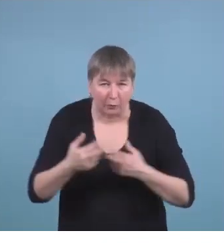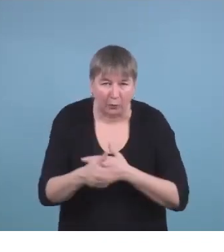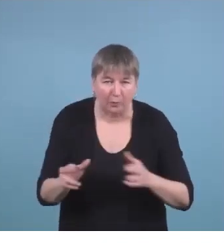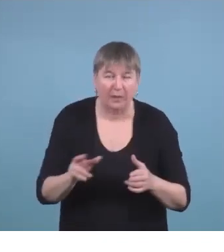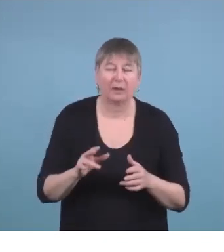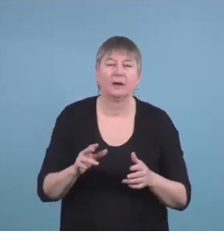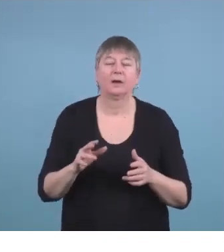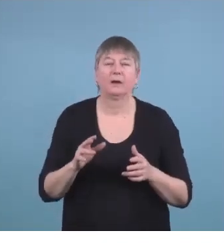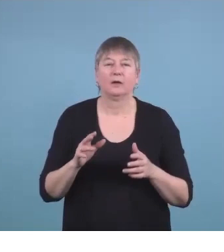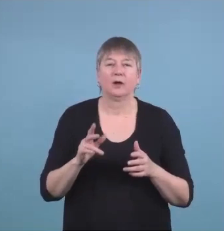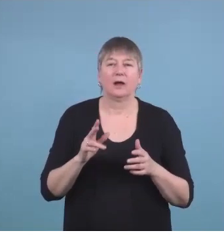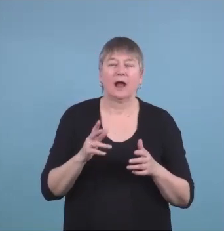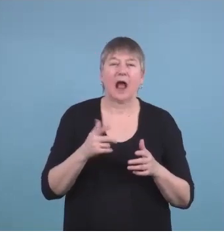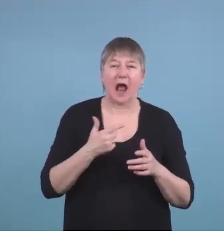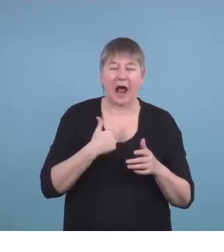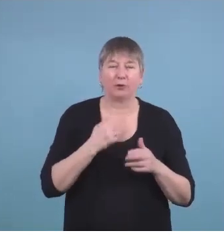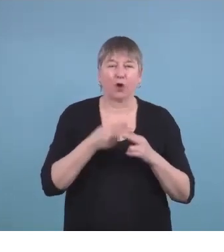their emotional support animal